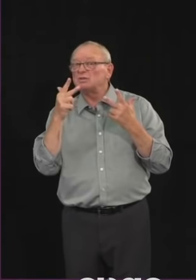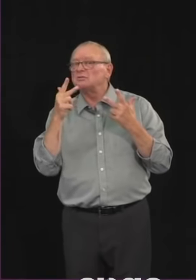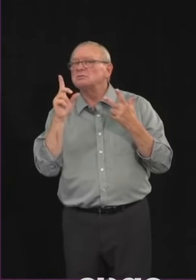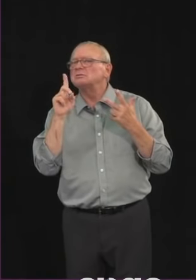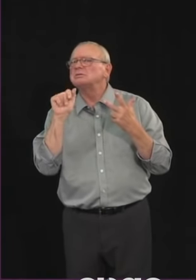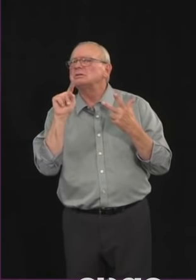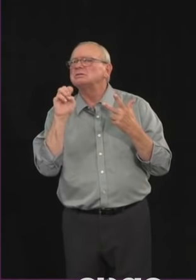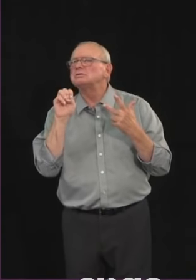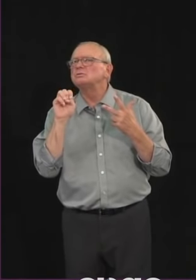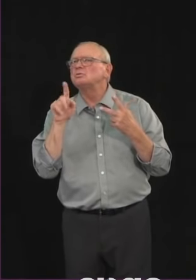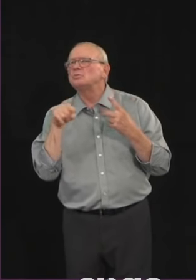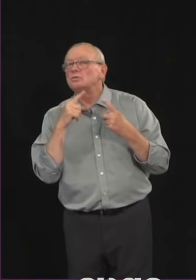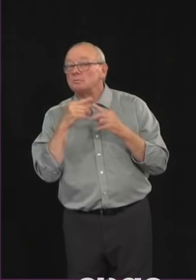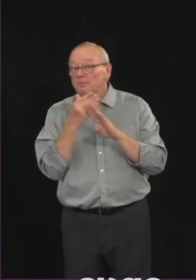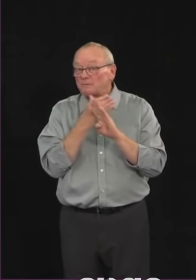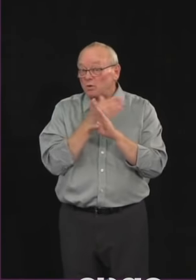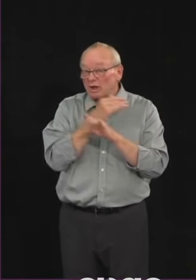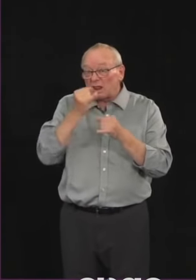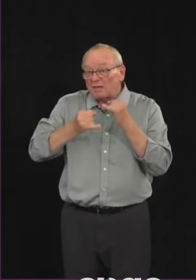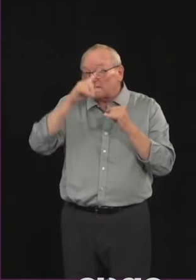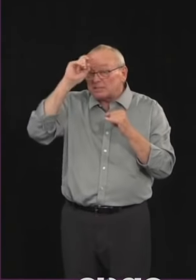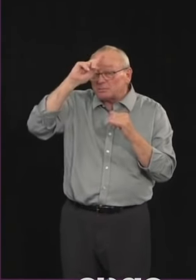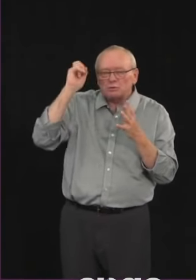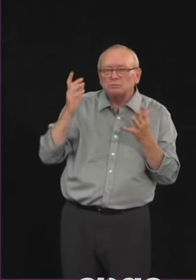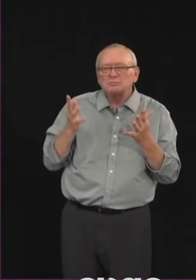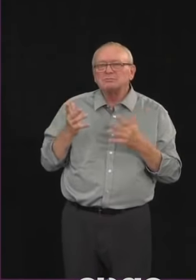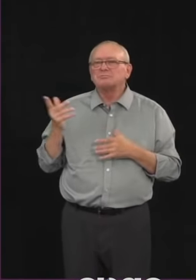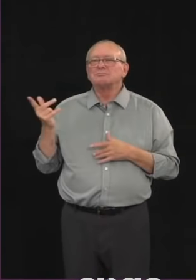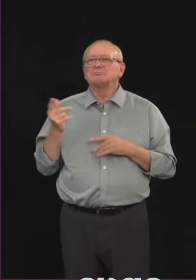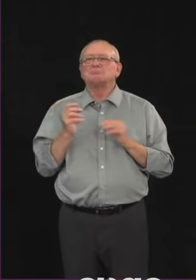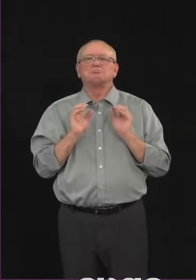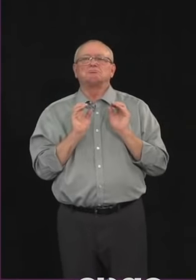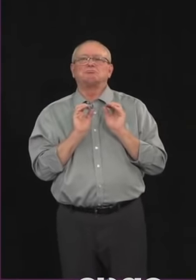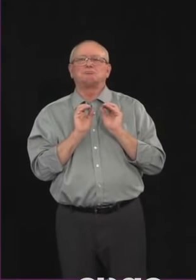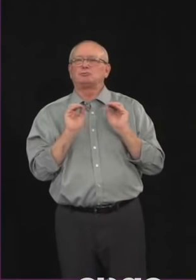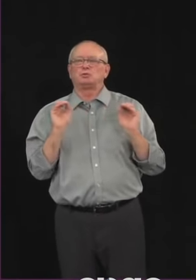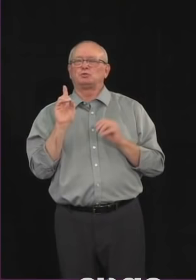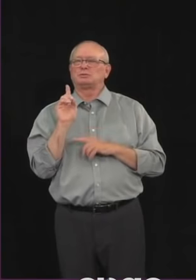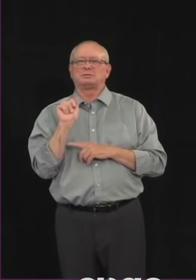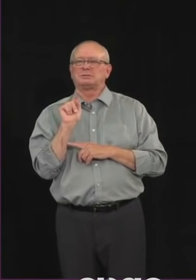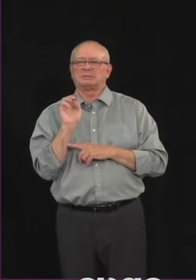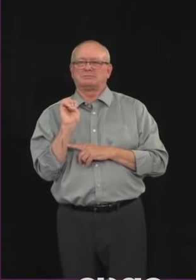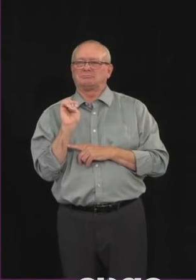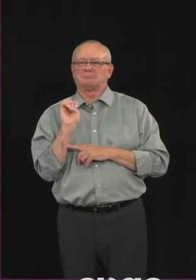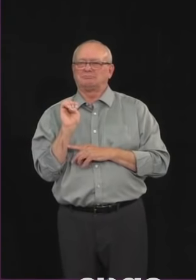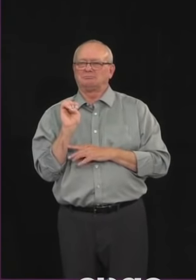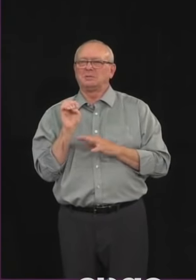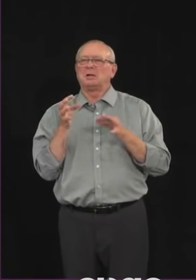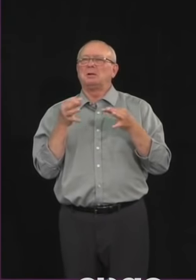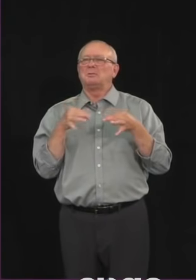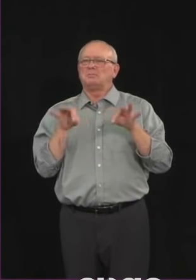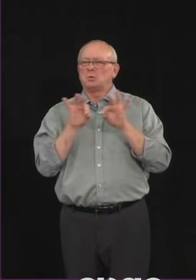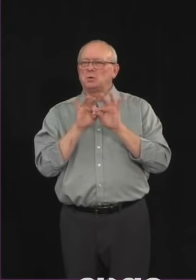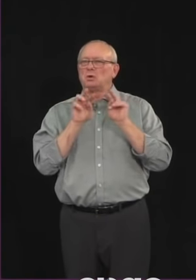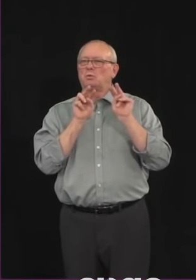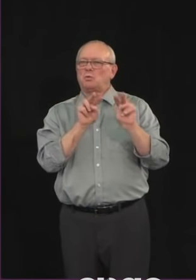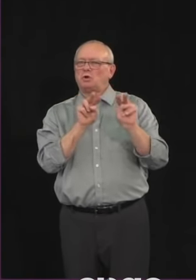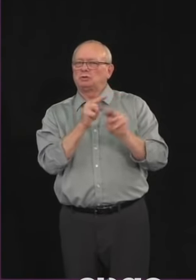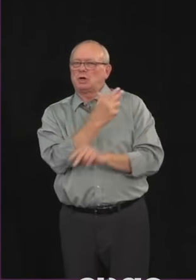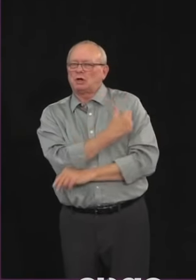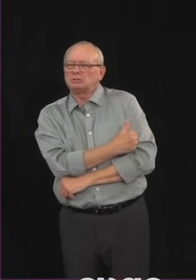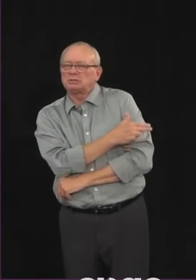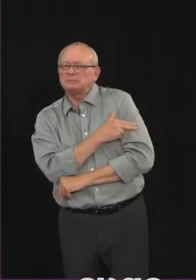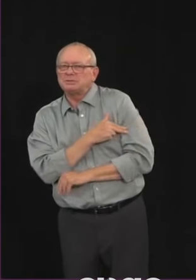uh, key public health triggers that I've reiterated today. Uh, I will be meeting with Dr. Hinshaw and Minister Shandro